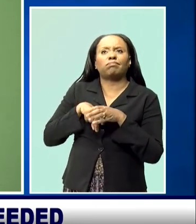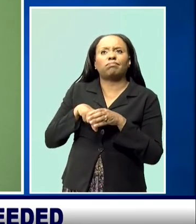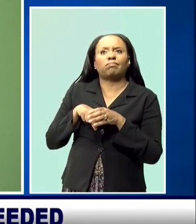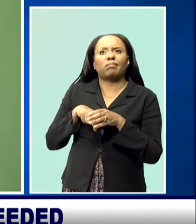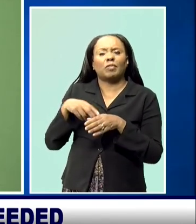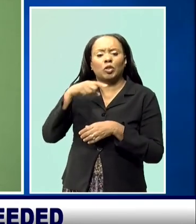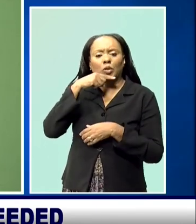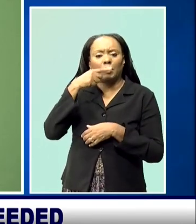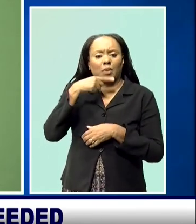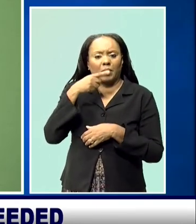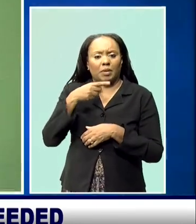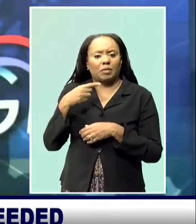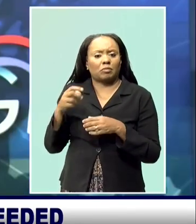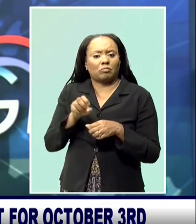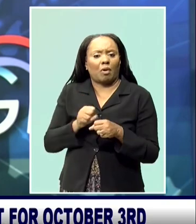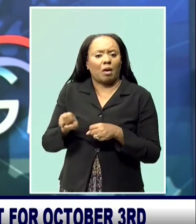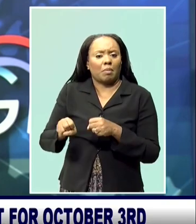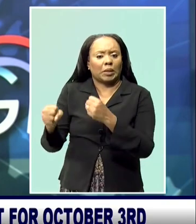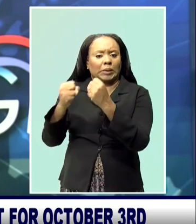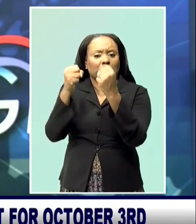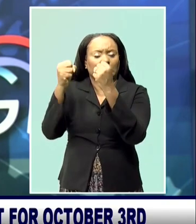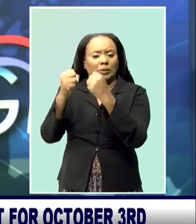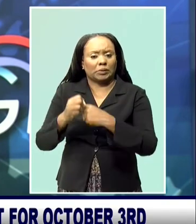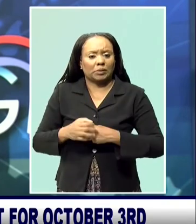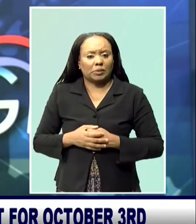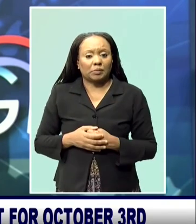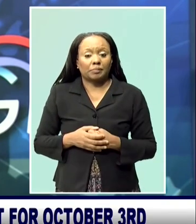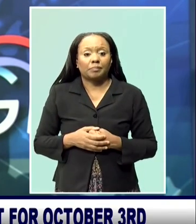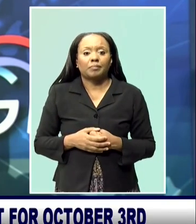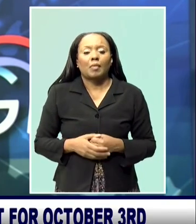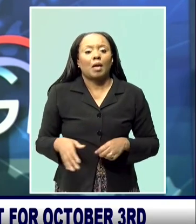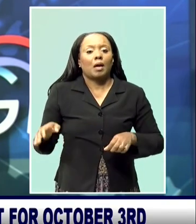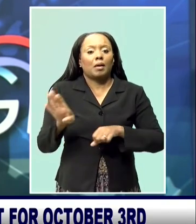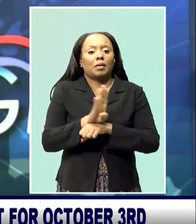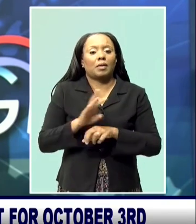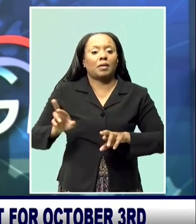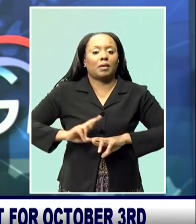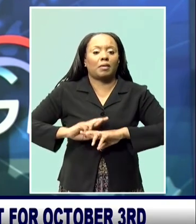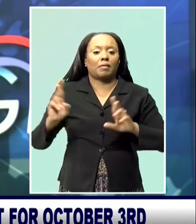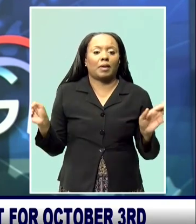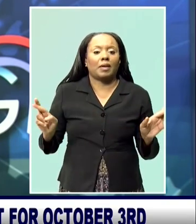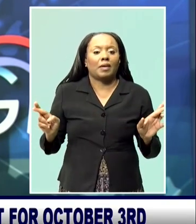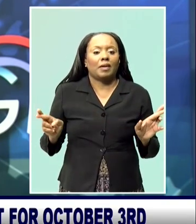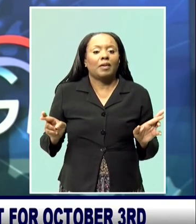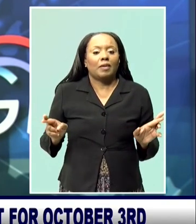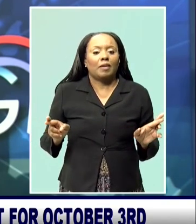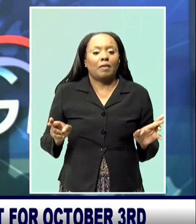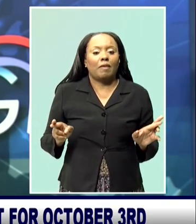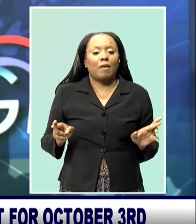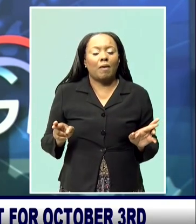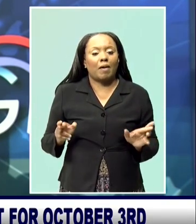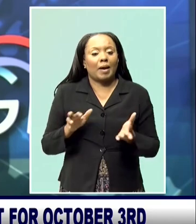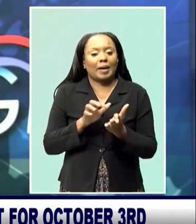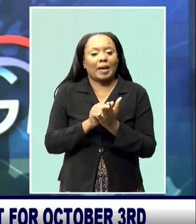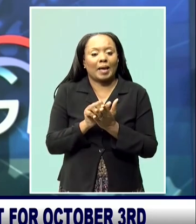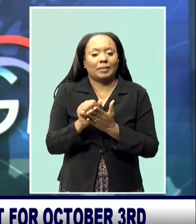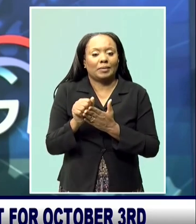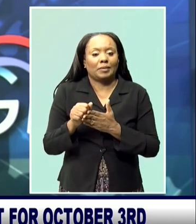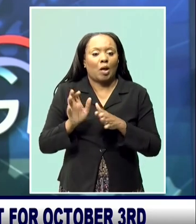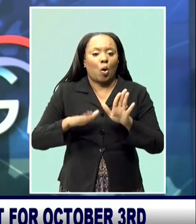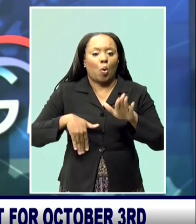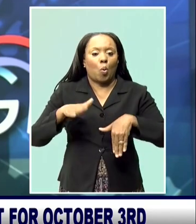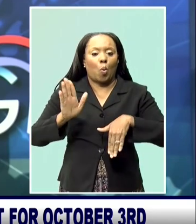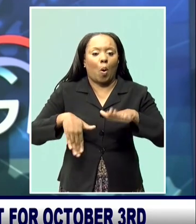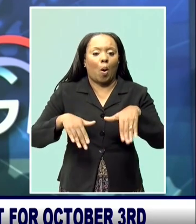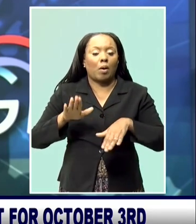public transport. As Barbados gears up for the biggest walk and fundraising for cancer, organizers